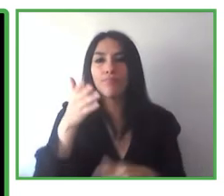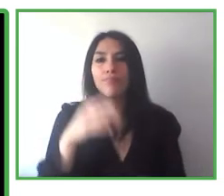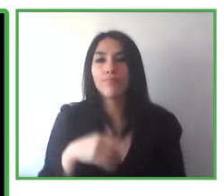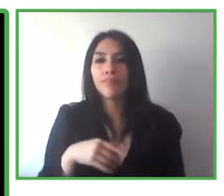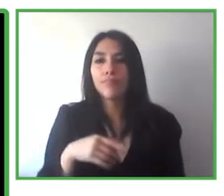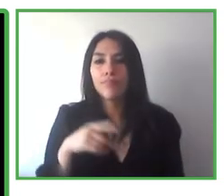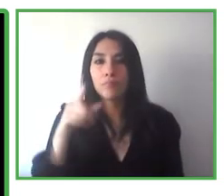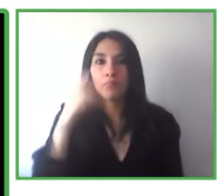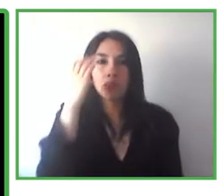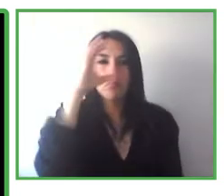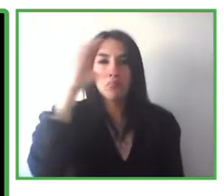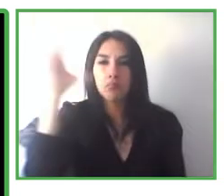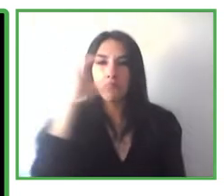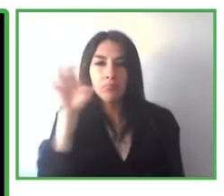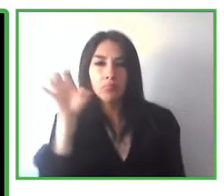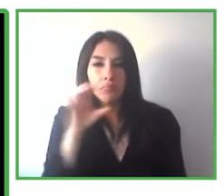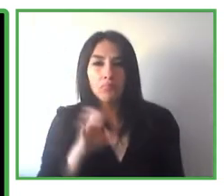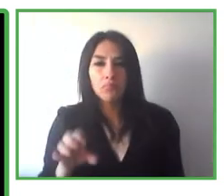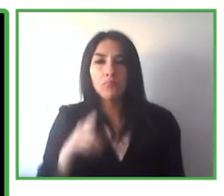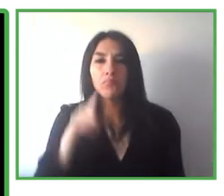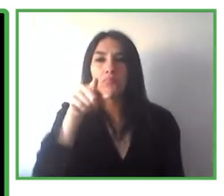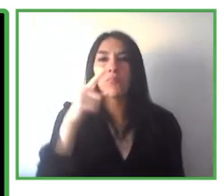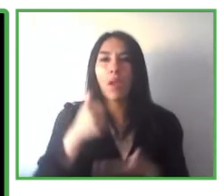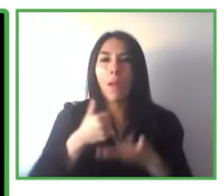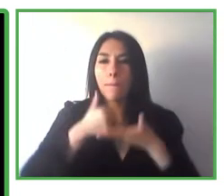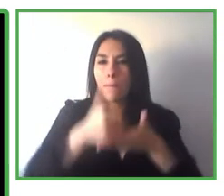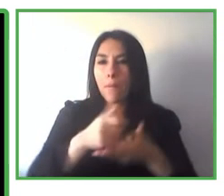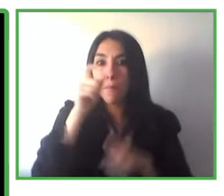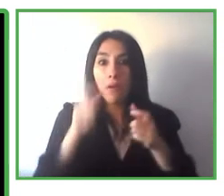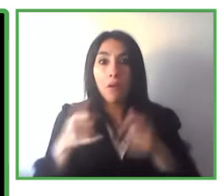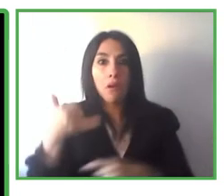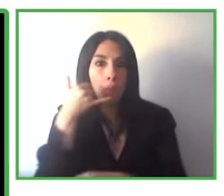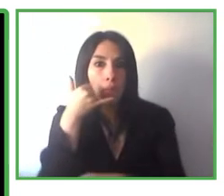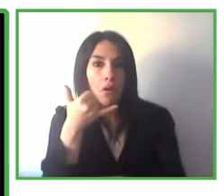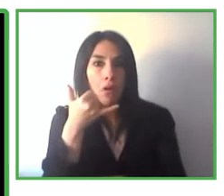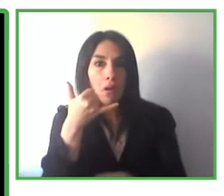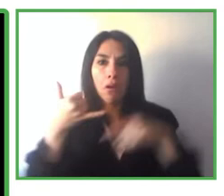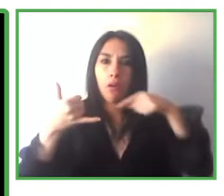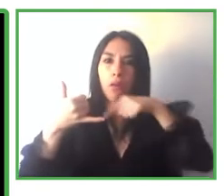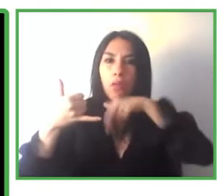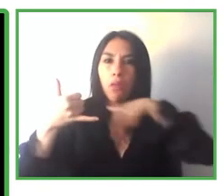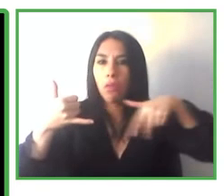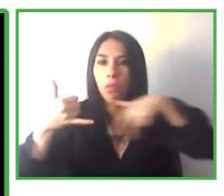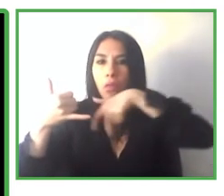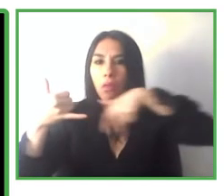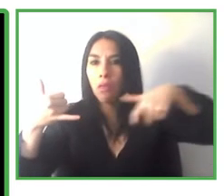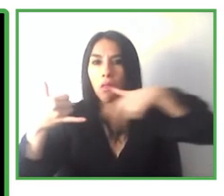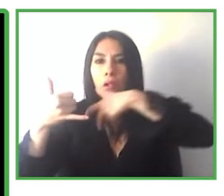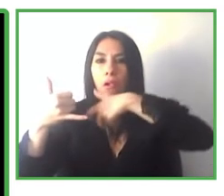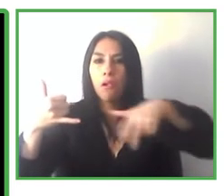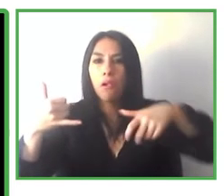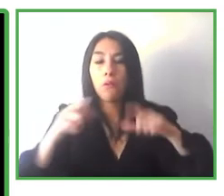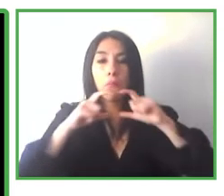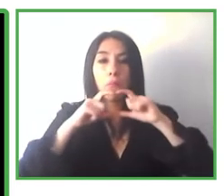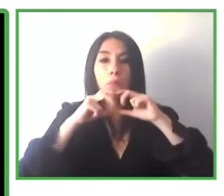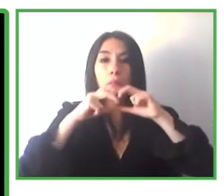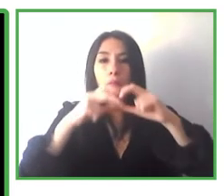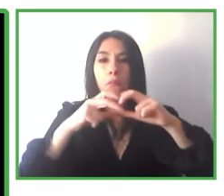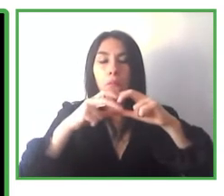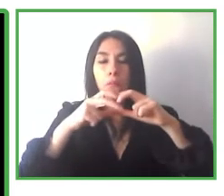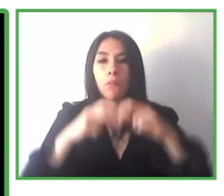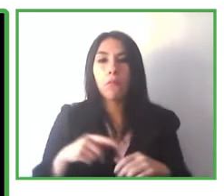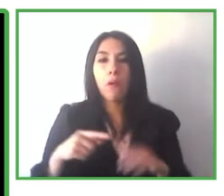put these stickers around. So we are in the public transportation of New York.